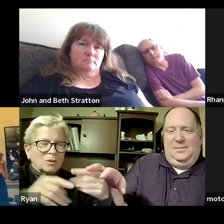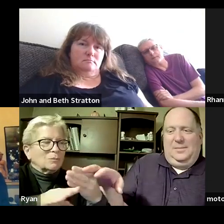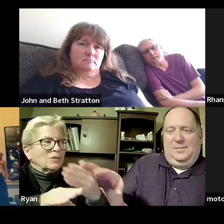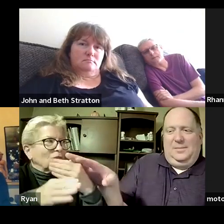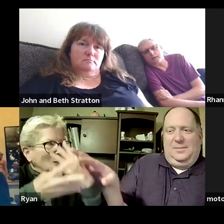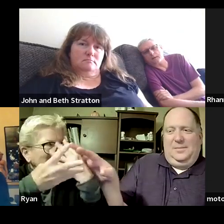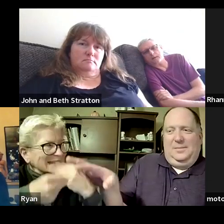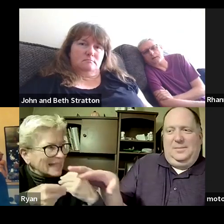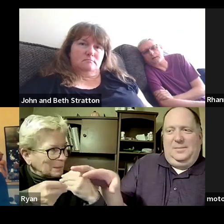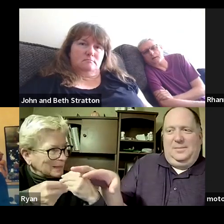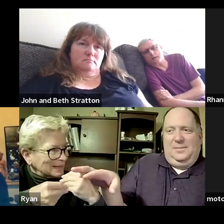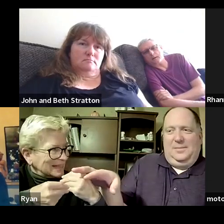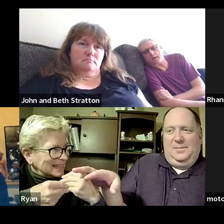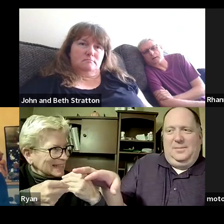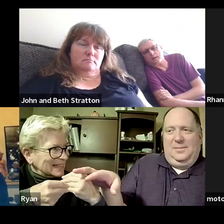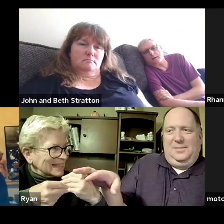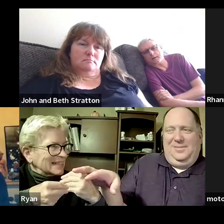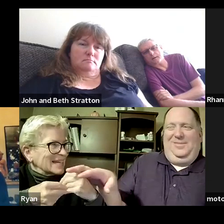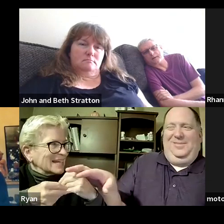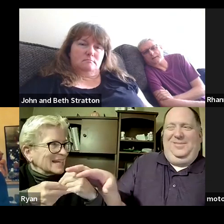you want to cleave to each other